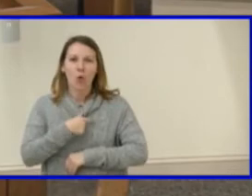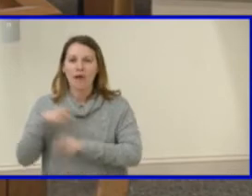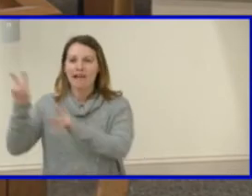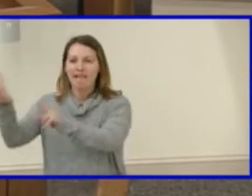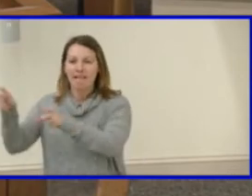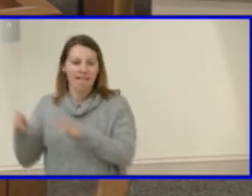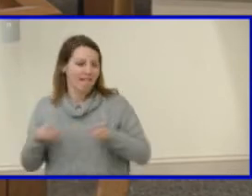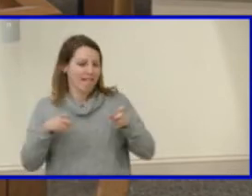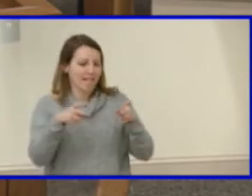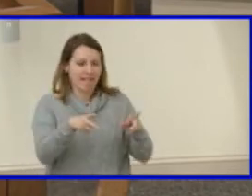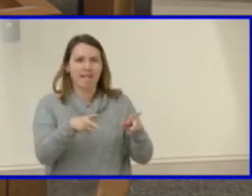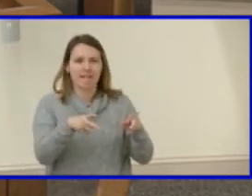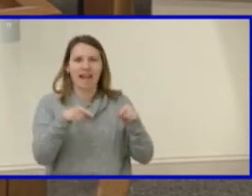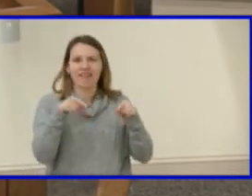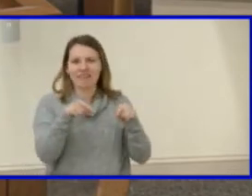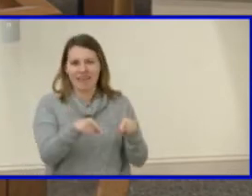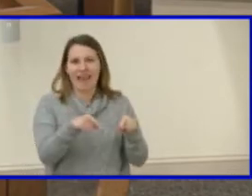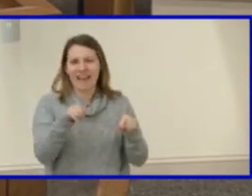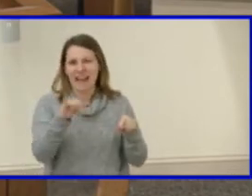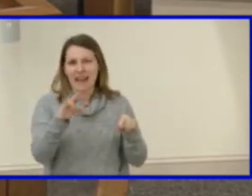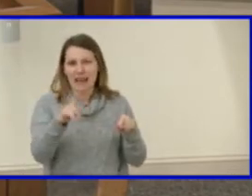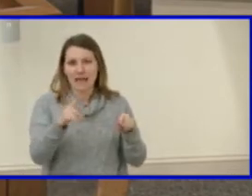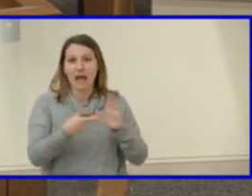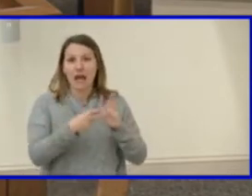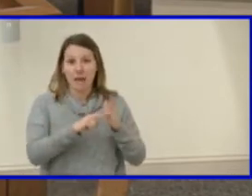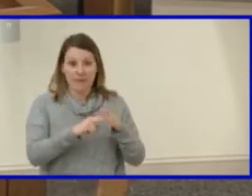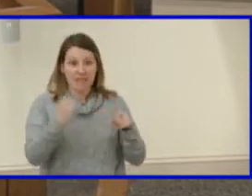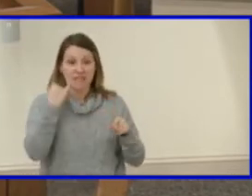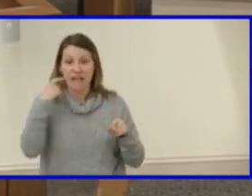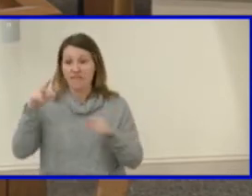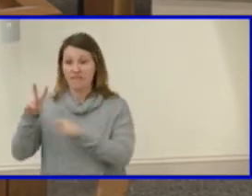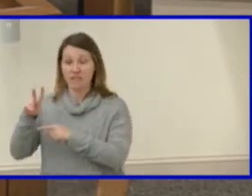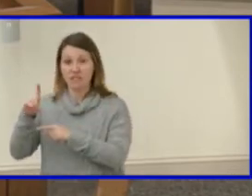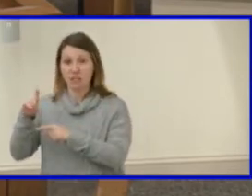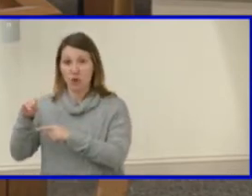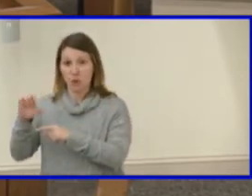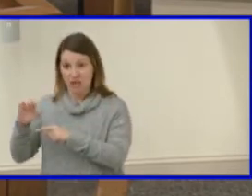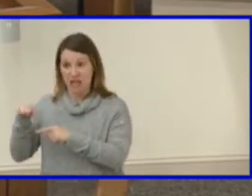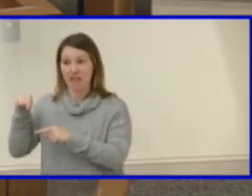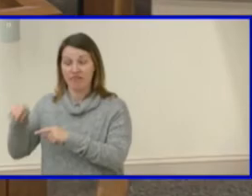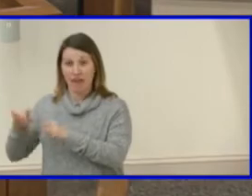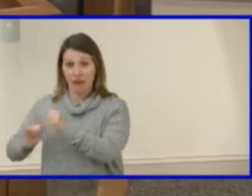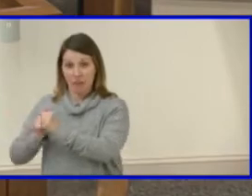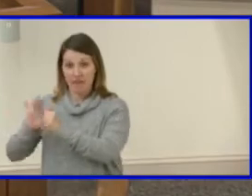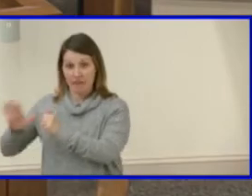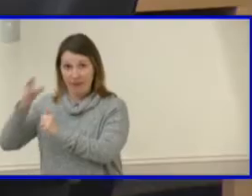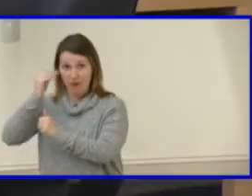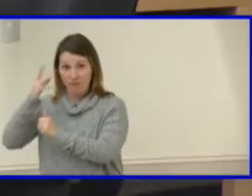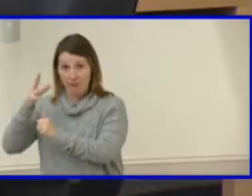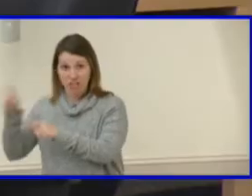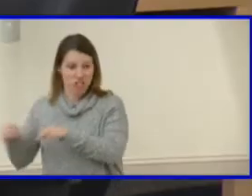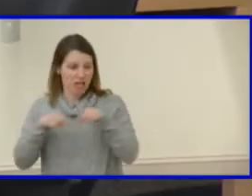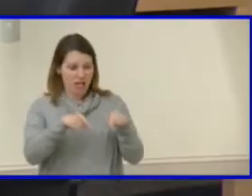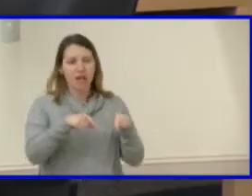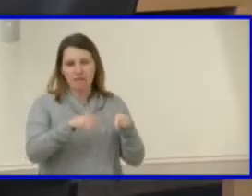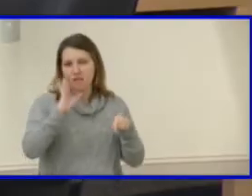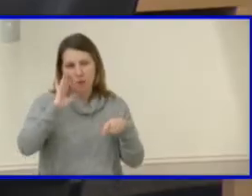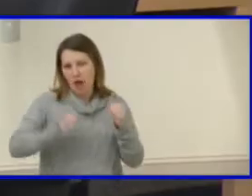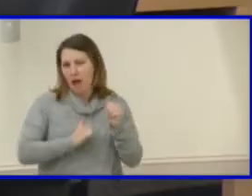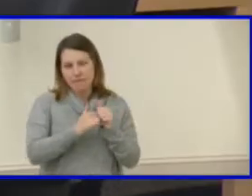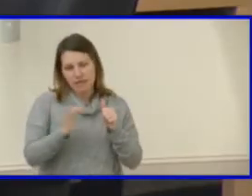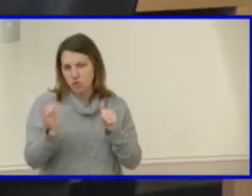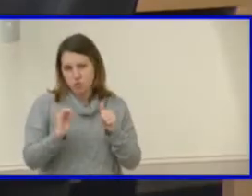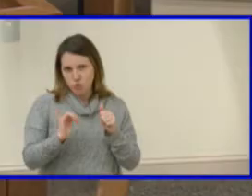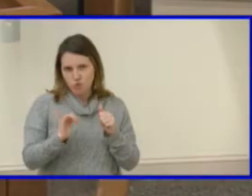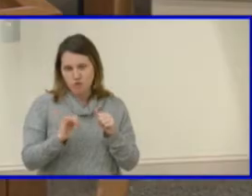on, it would pull from the real time VDOE website. And that's just specific to that one section. Okay. And is that the cluster section? No, that will